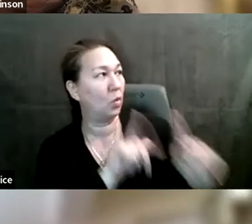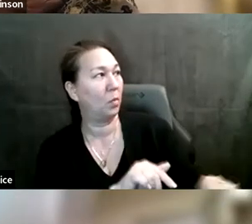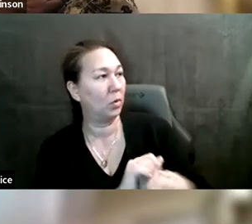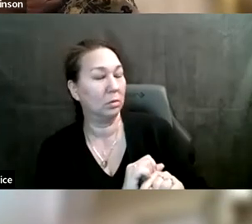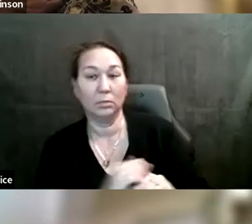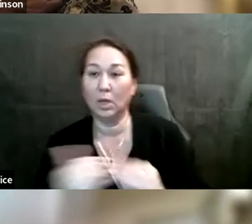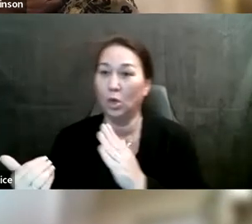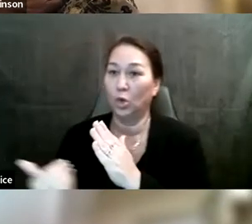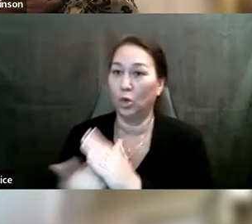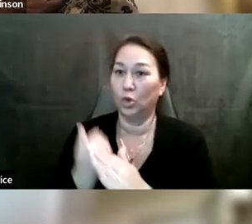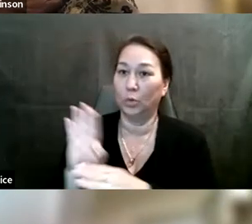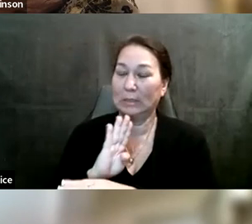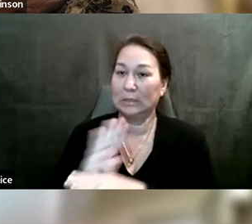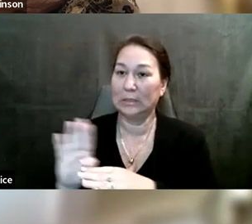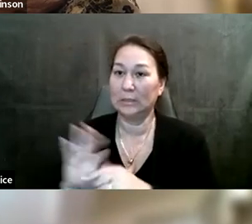business?